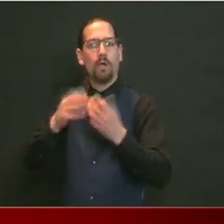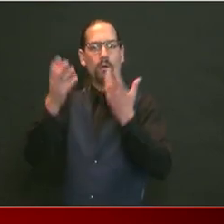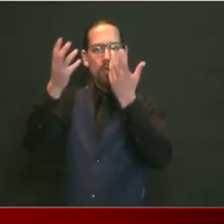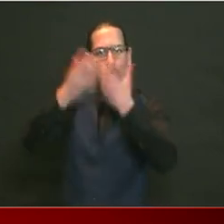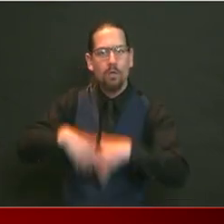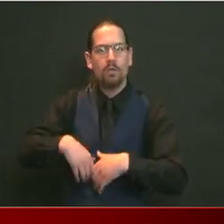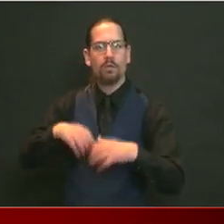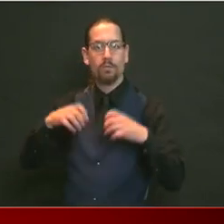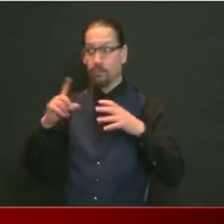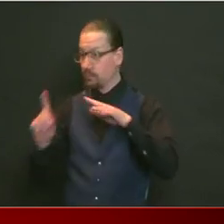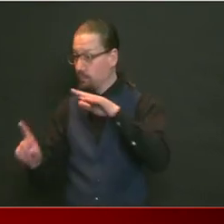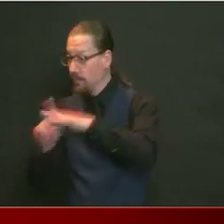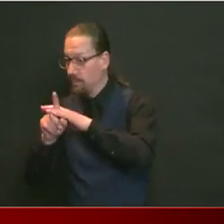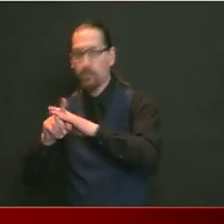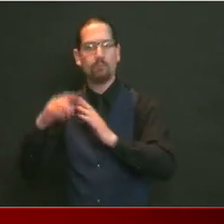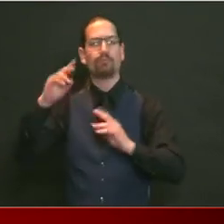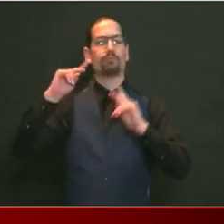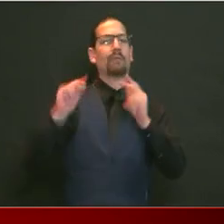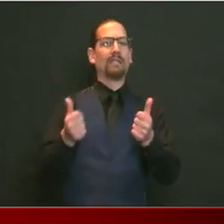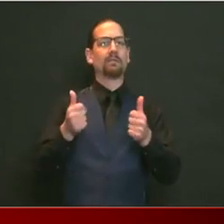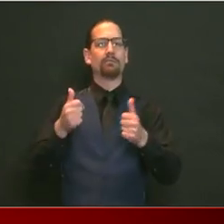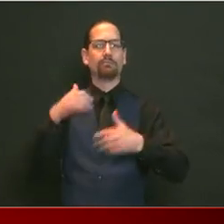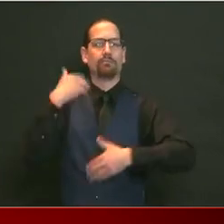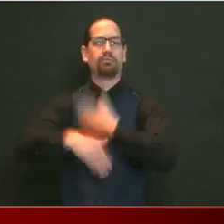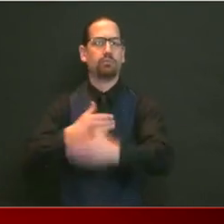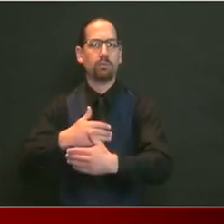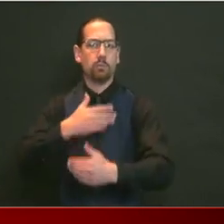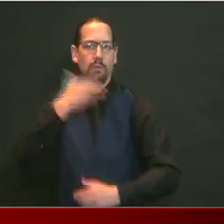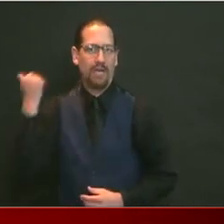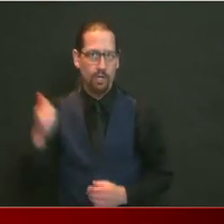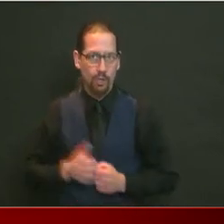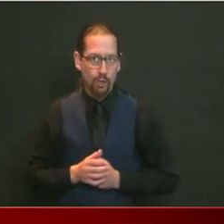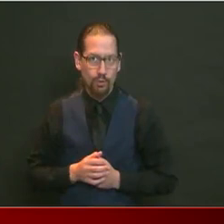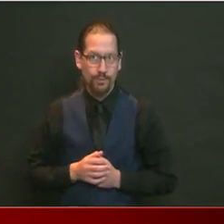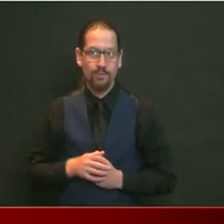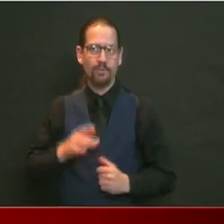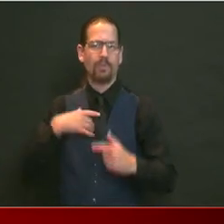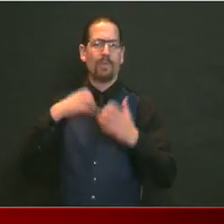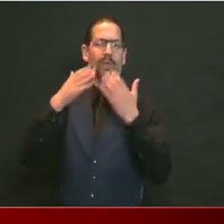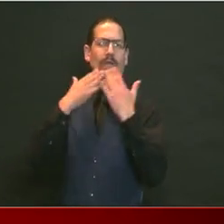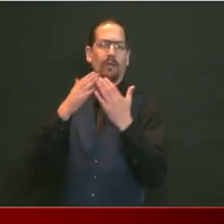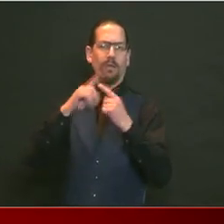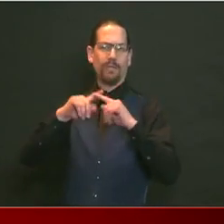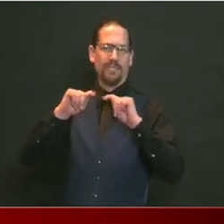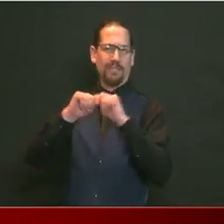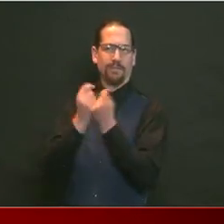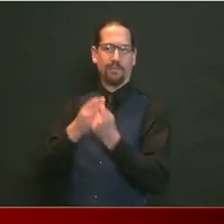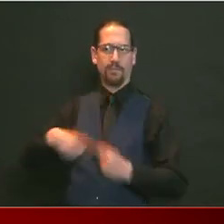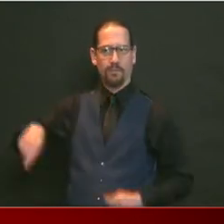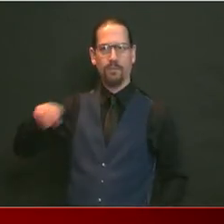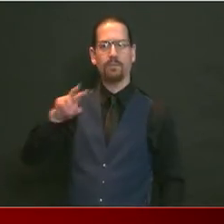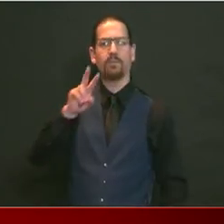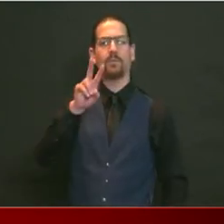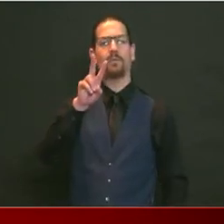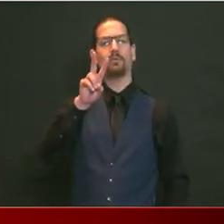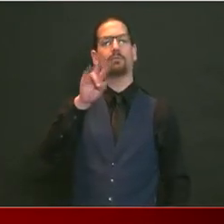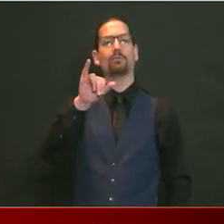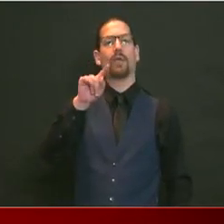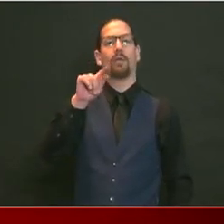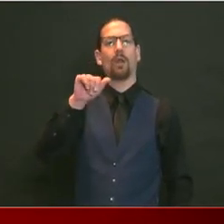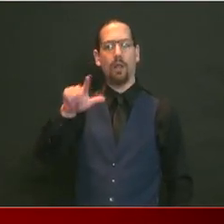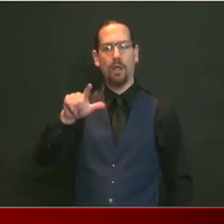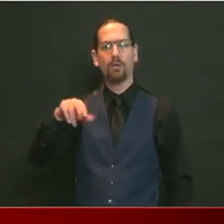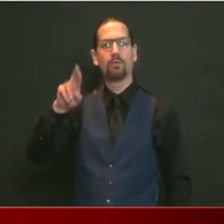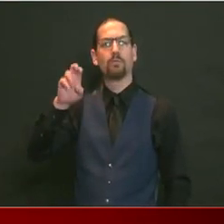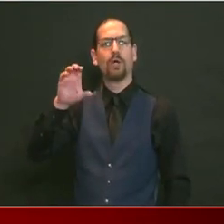response. I also want to thank the team in our Center for Vital Records and the Rhode Island Department of Health. Using records